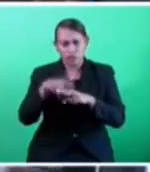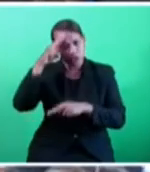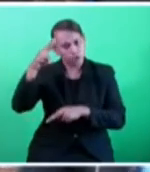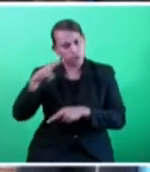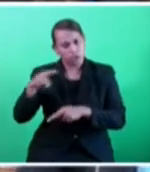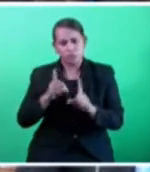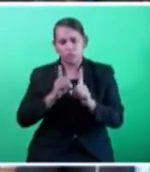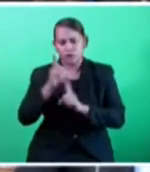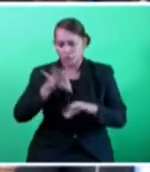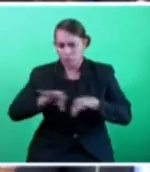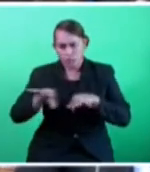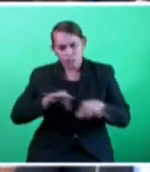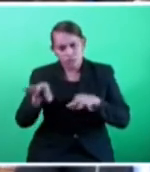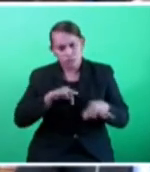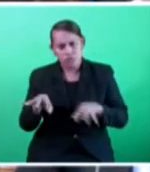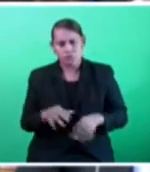Mr. Speaker say,